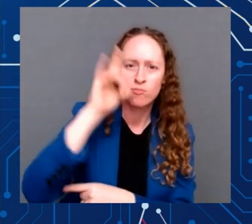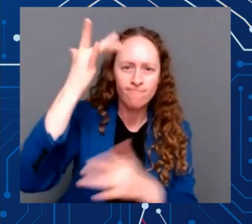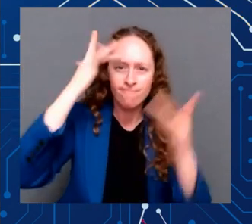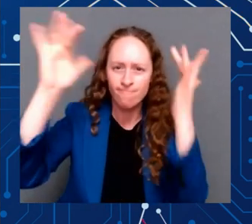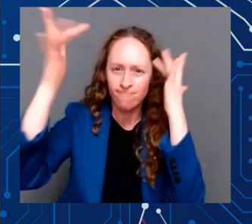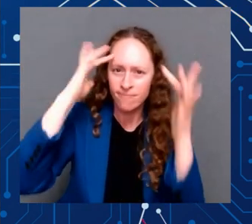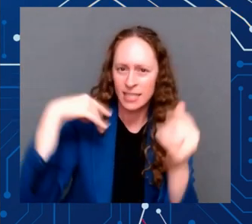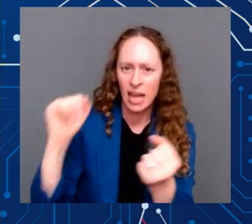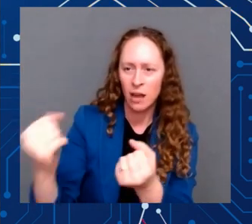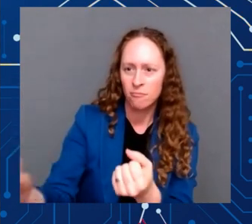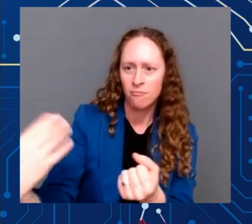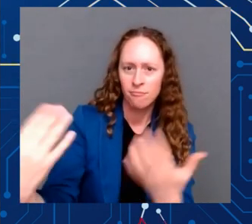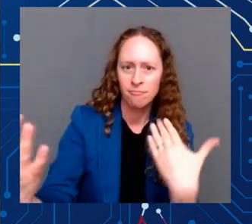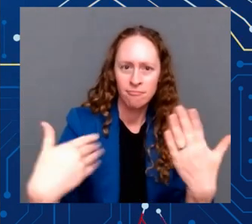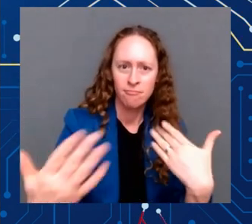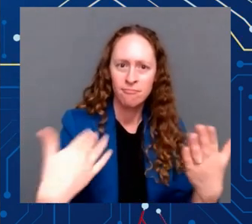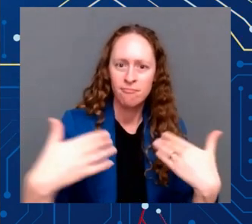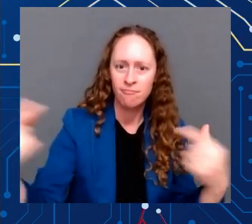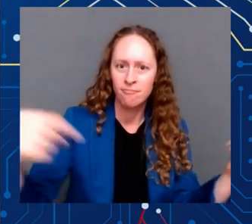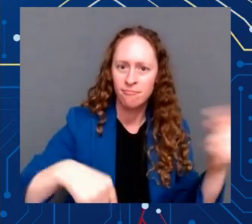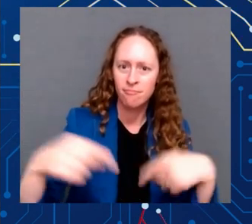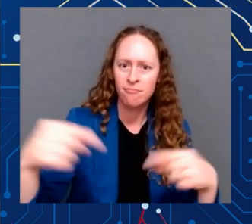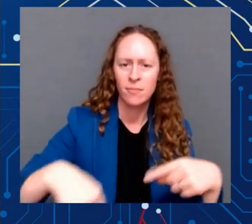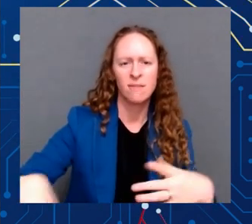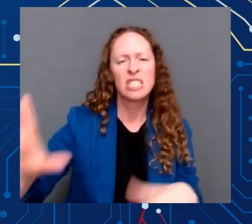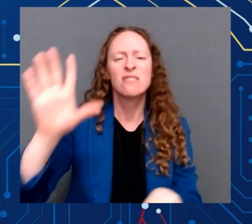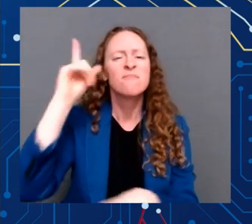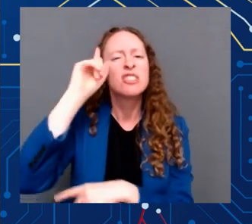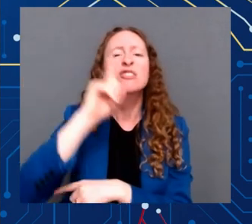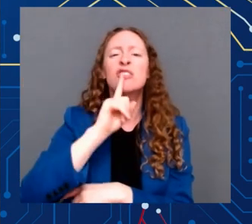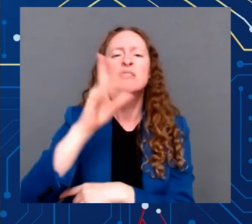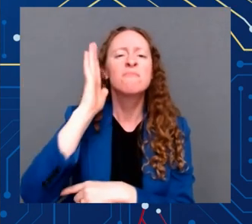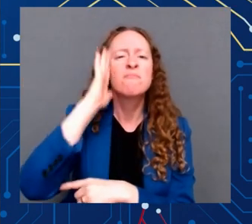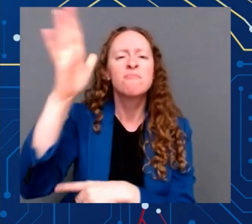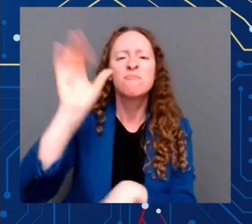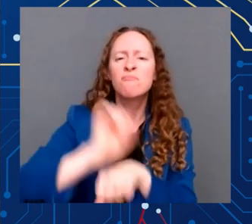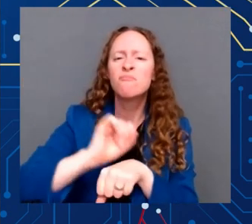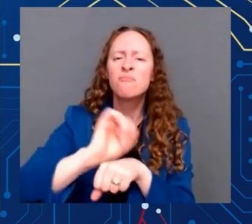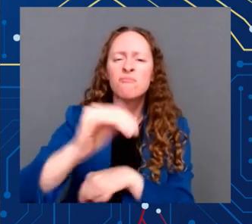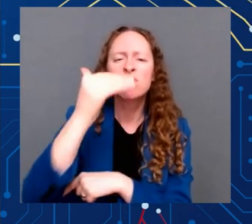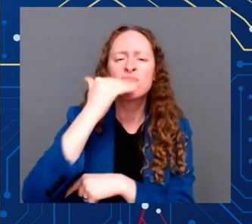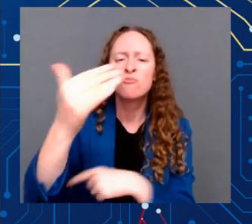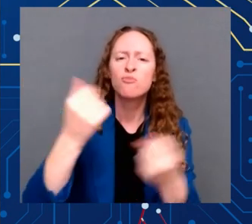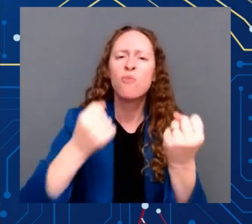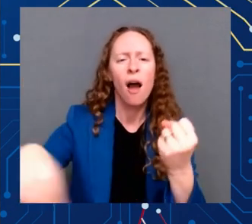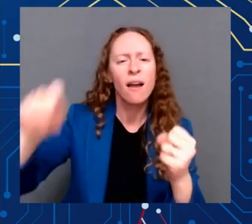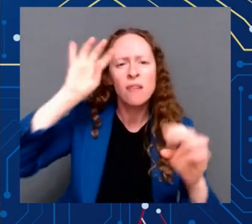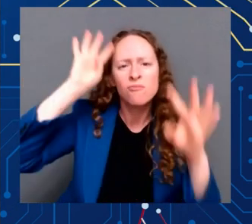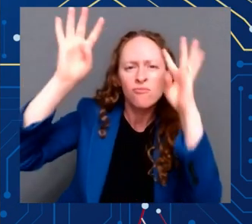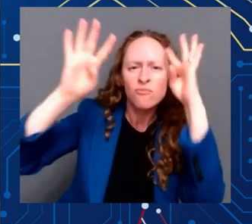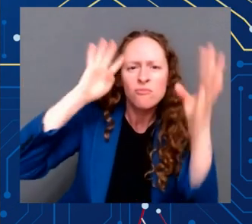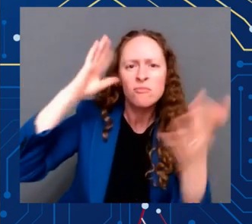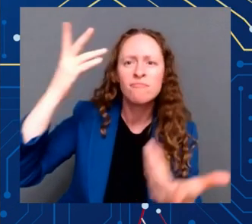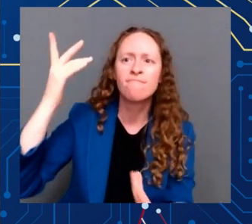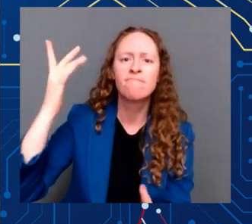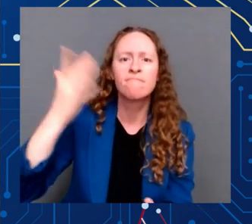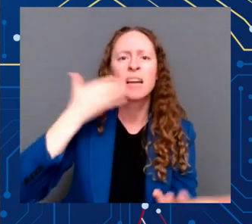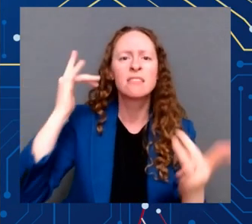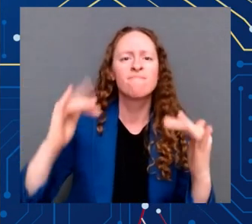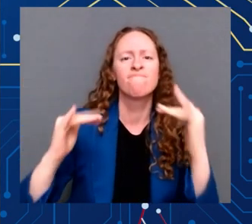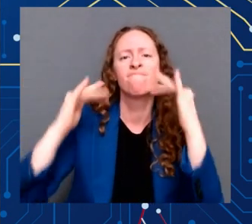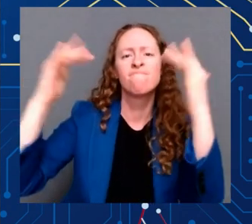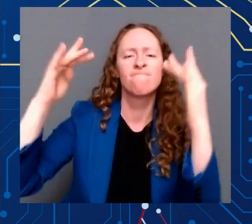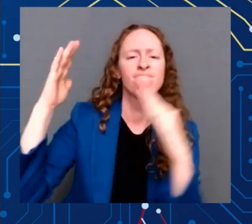innovation in every corner of America. Mr. President, this honors your commitment to inclusion